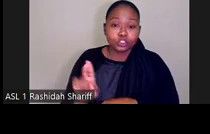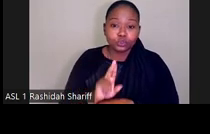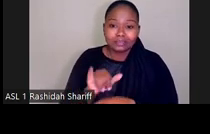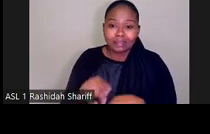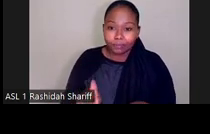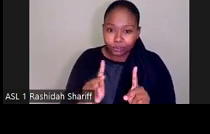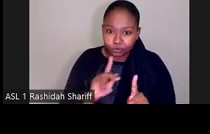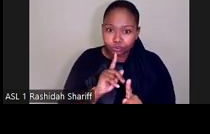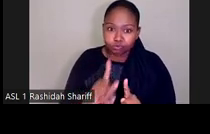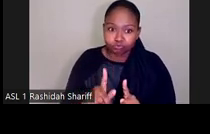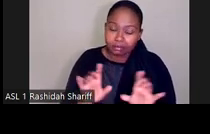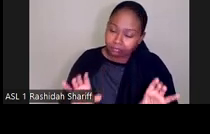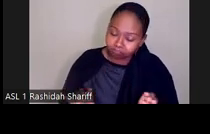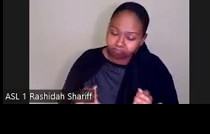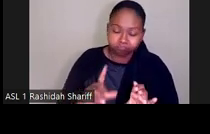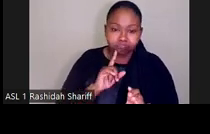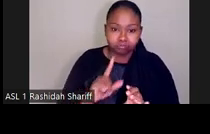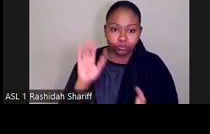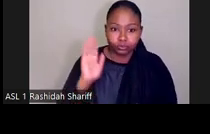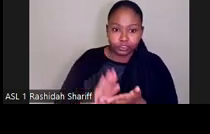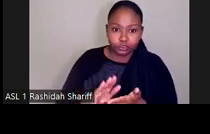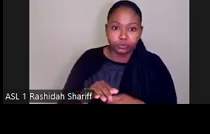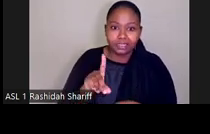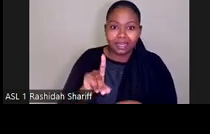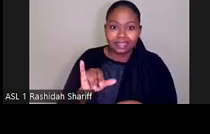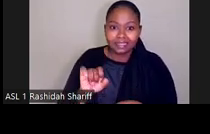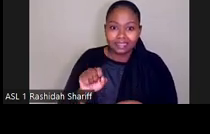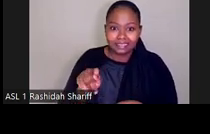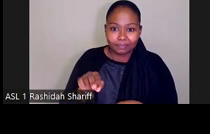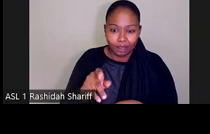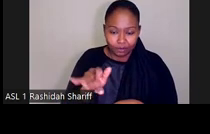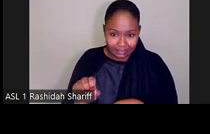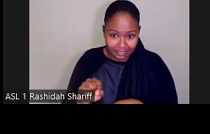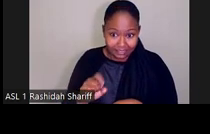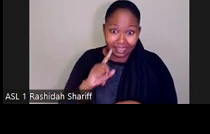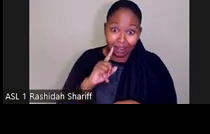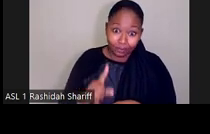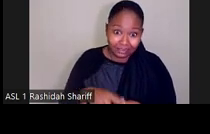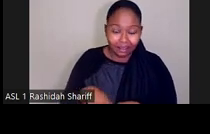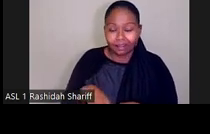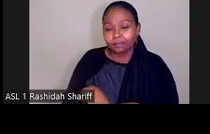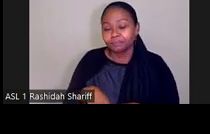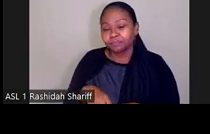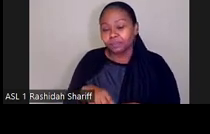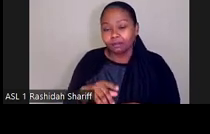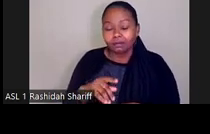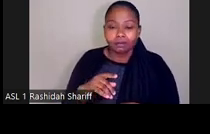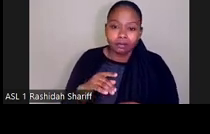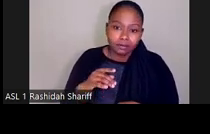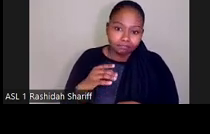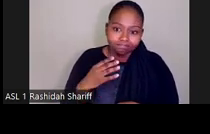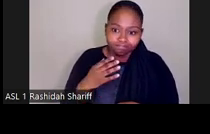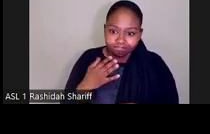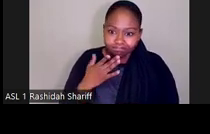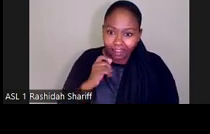aggressively reduce disparities. Um, I would say ethnic, uh, uh, across the